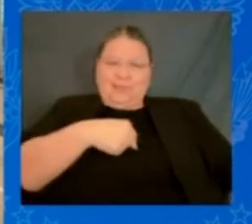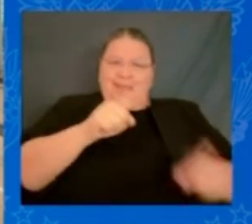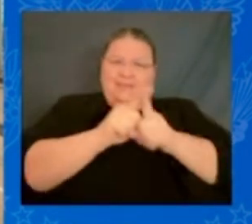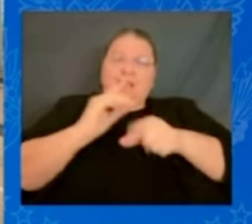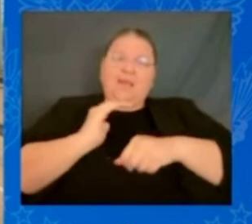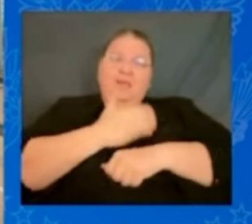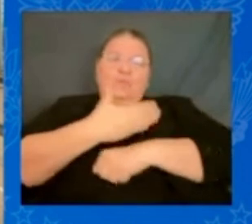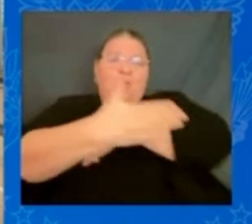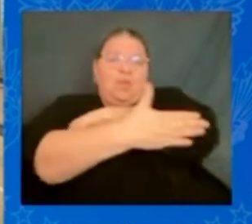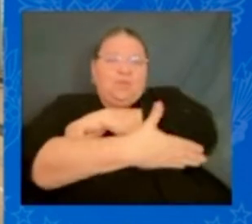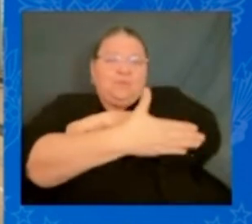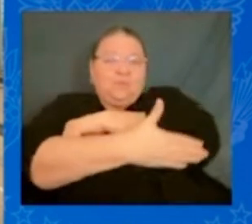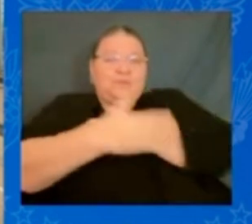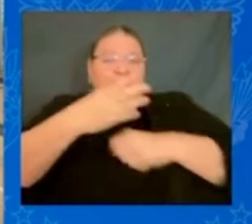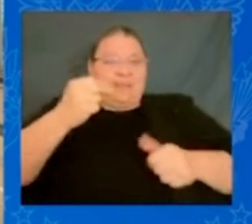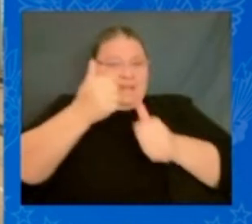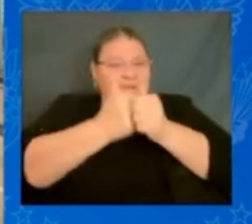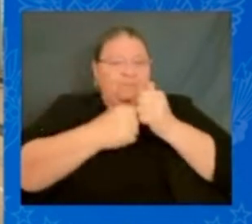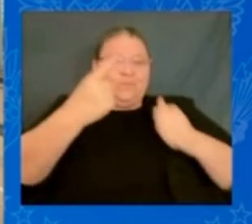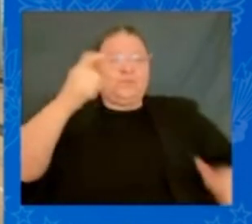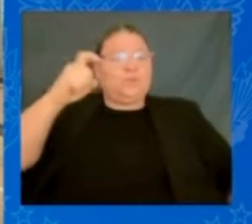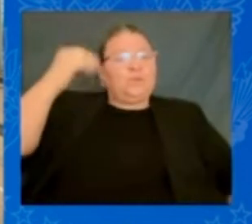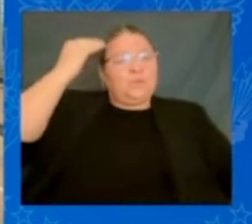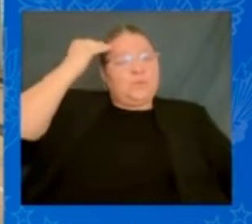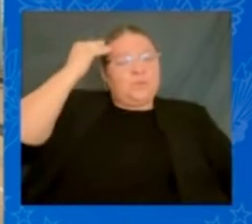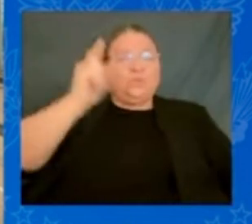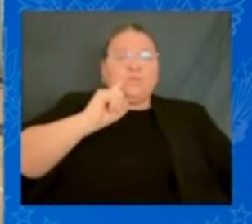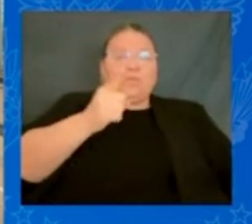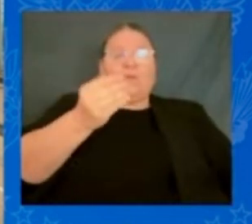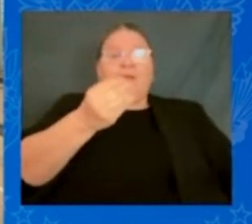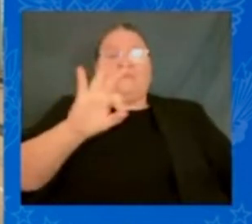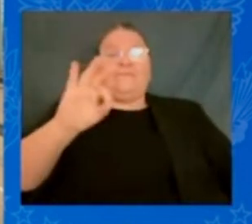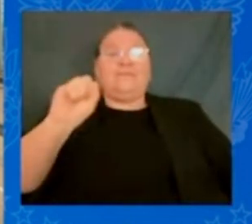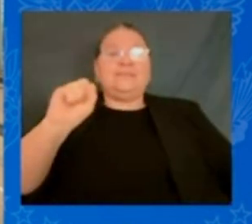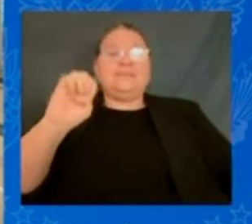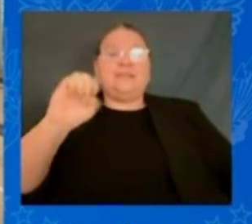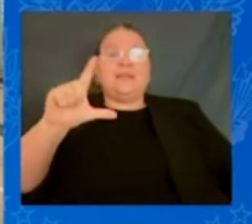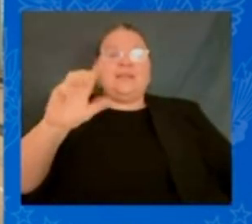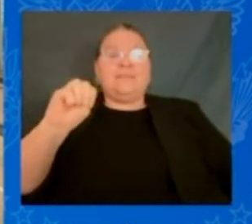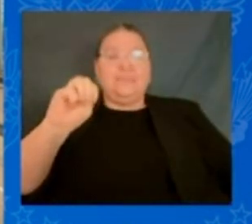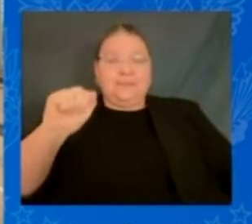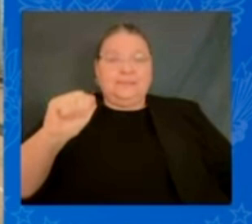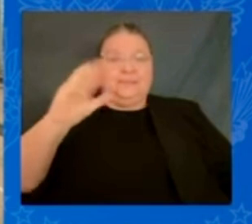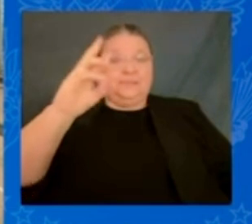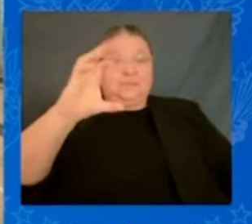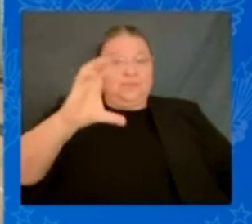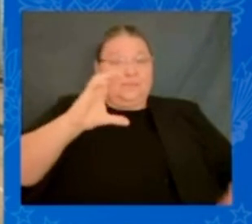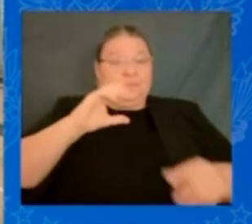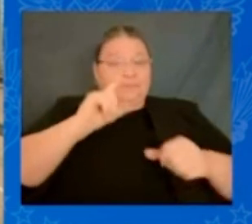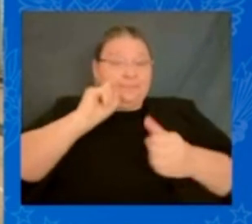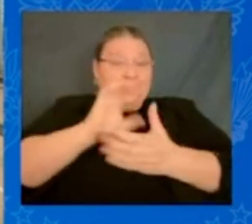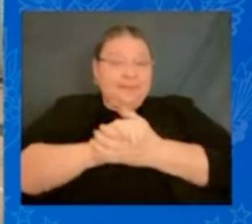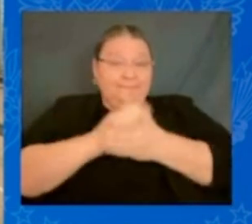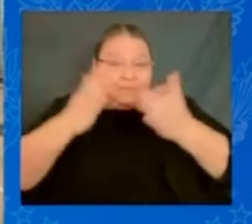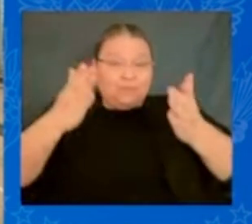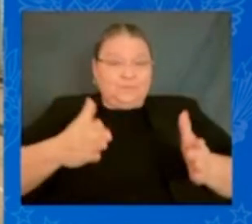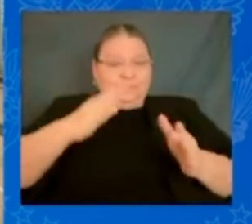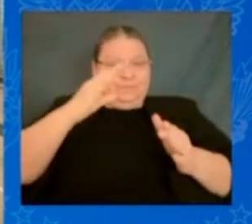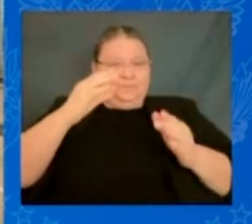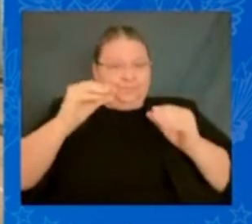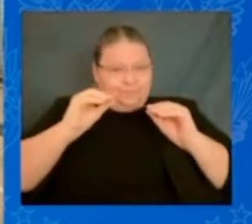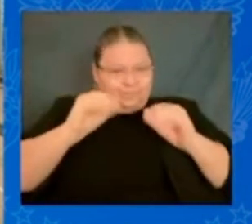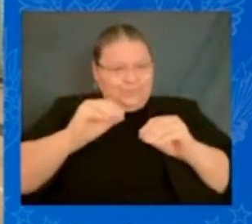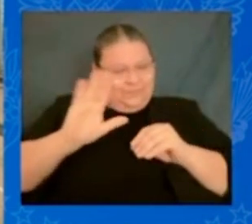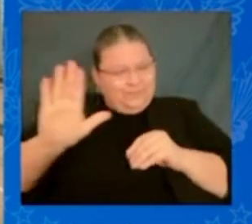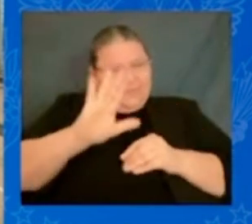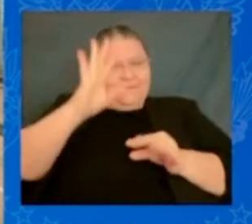should know the truth of Selma. 600 believers put faith into action to march across that bridge